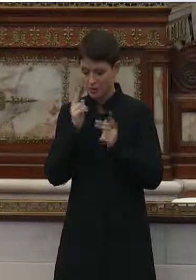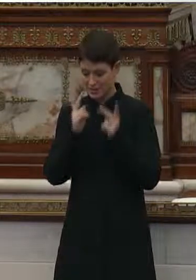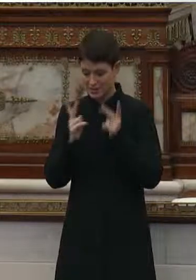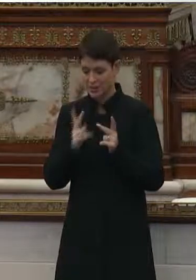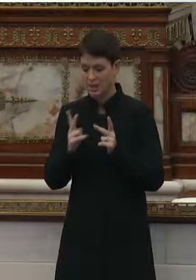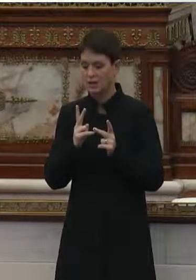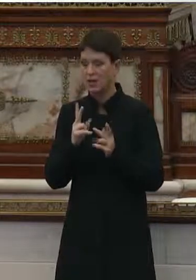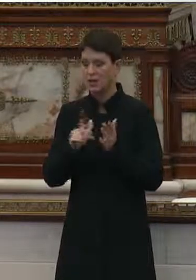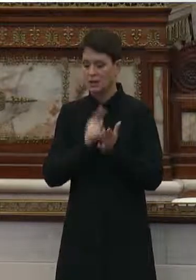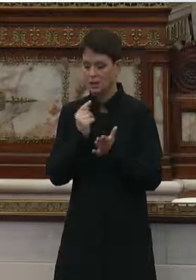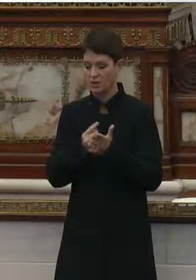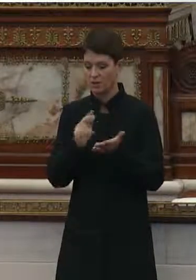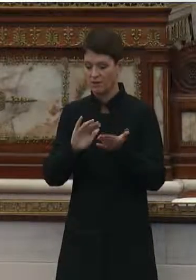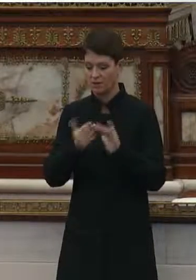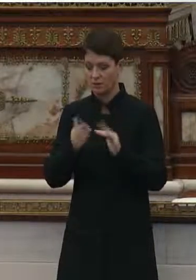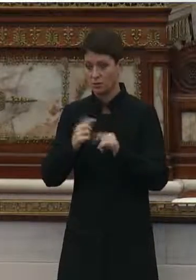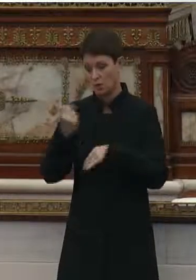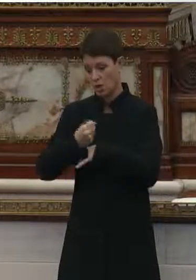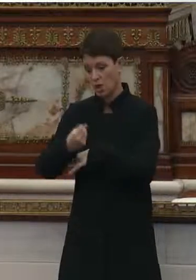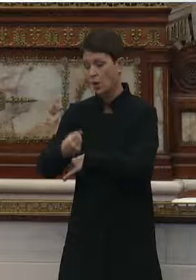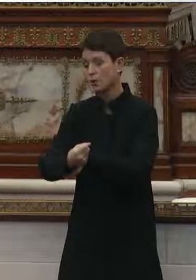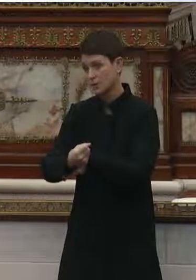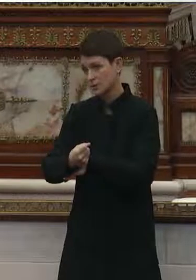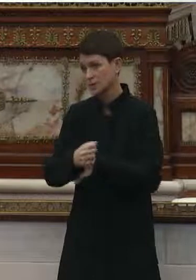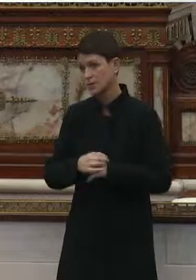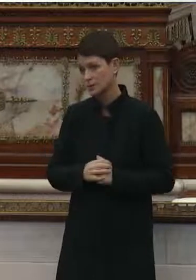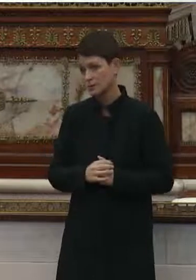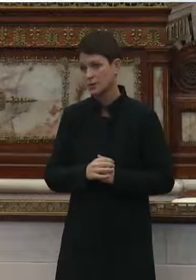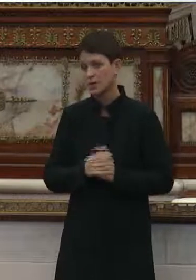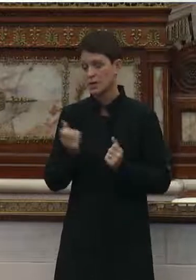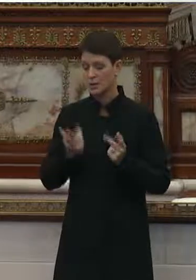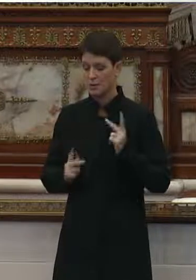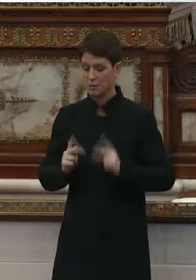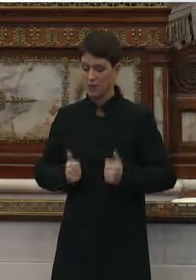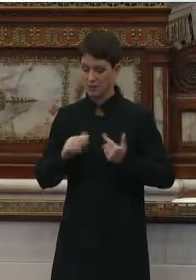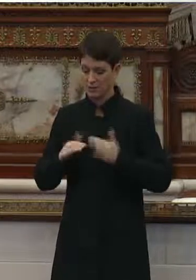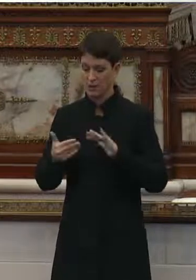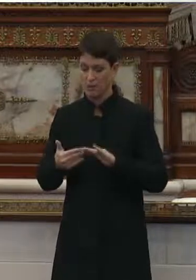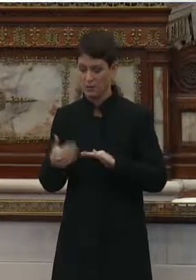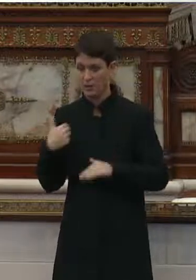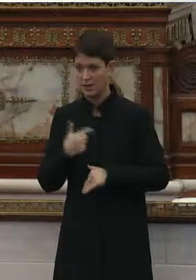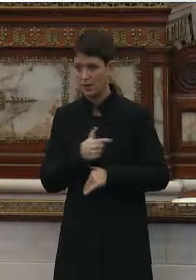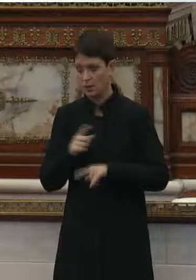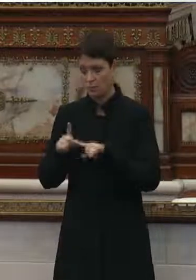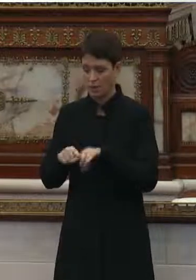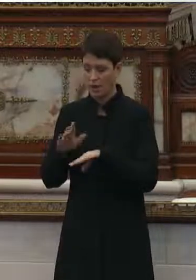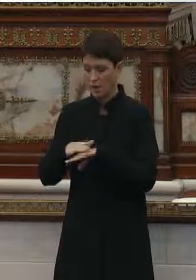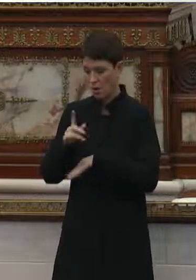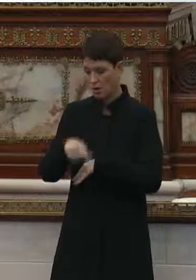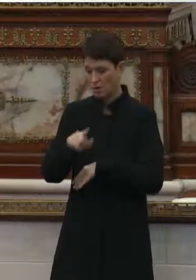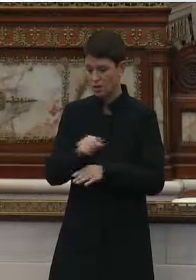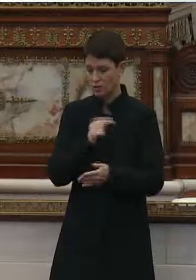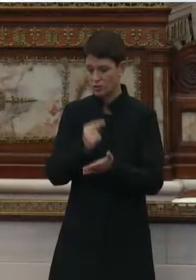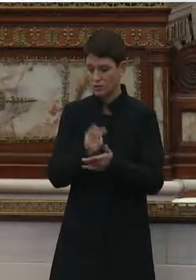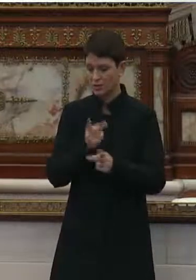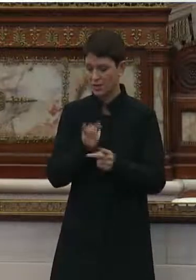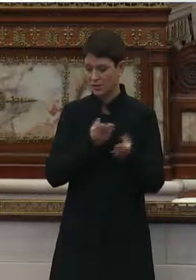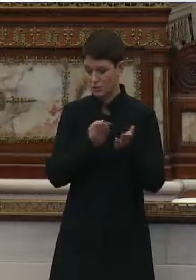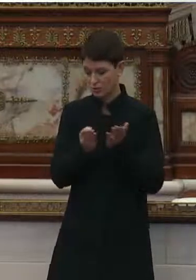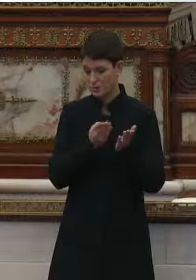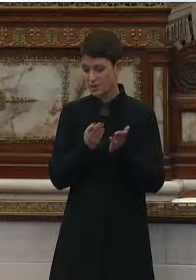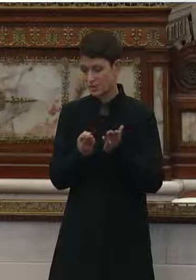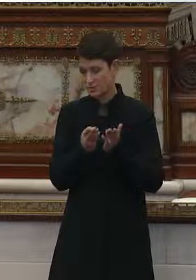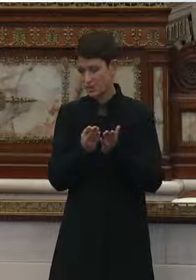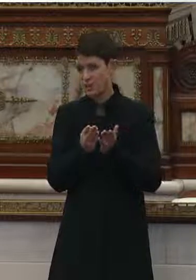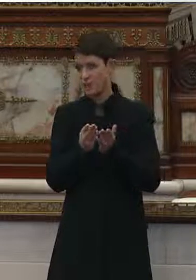facilities might start to close. And there are people living in the community that also rely upon long-term care services. And,